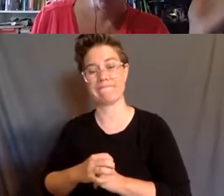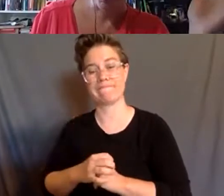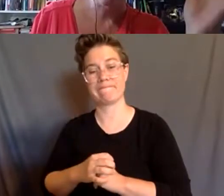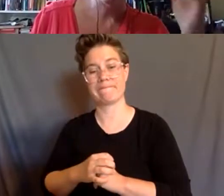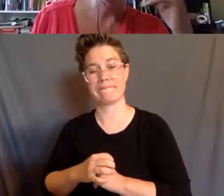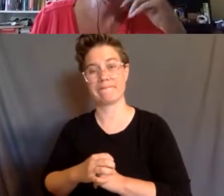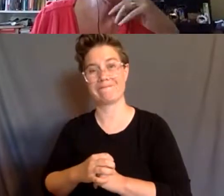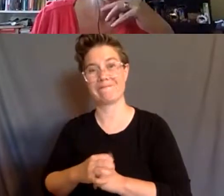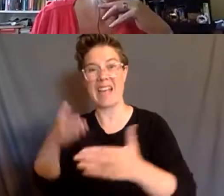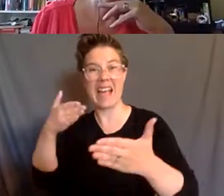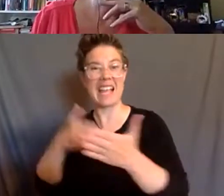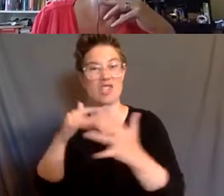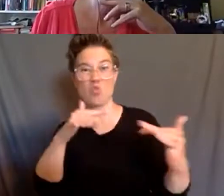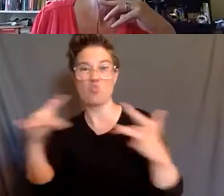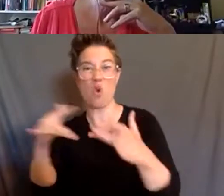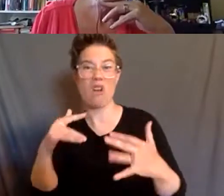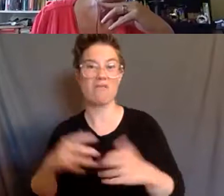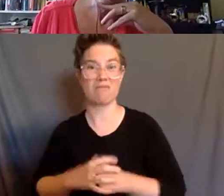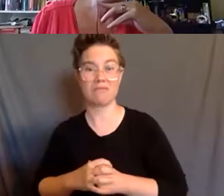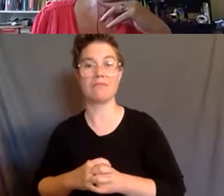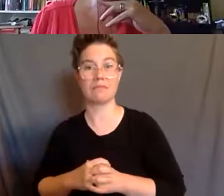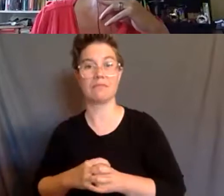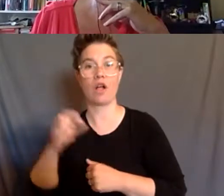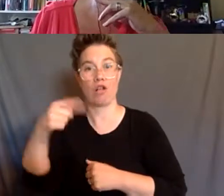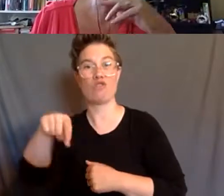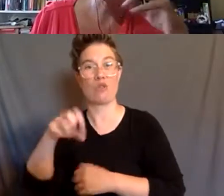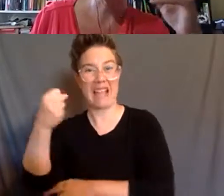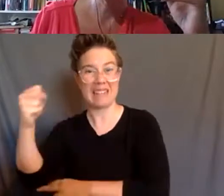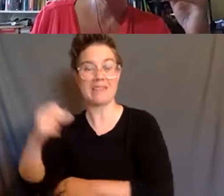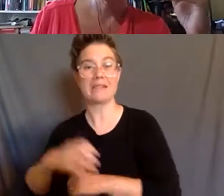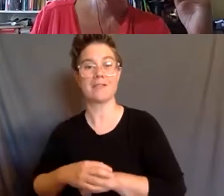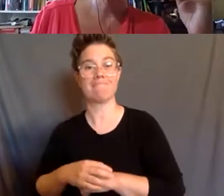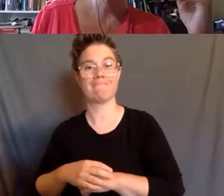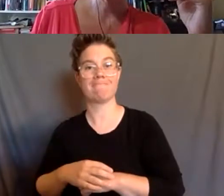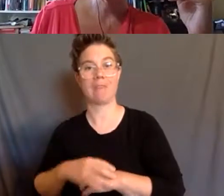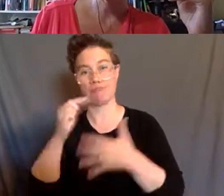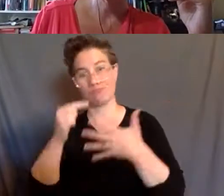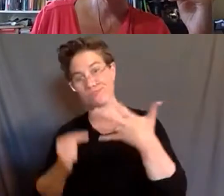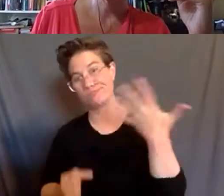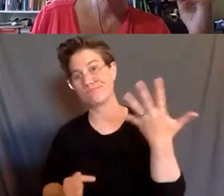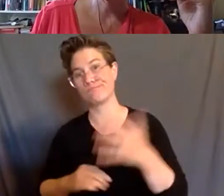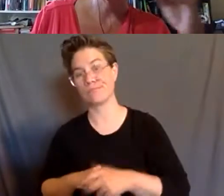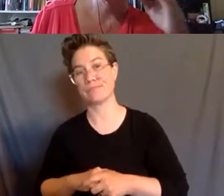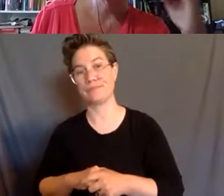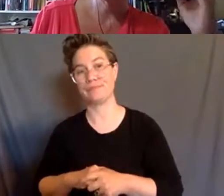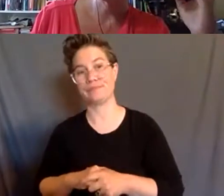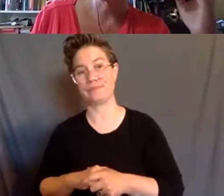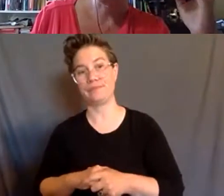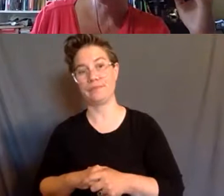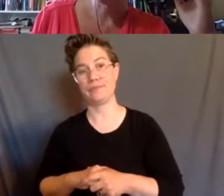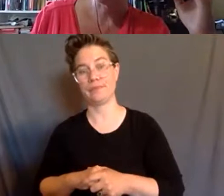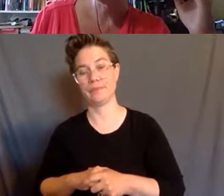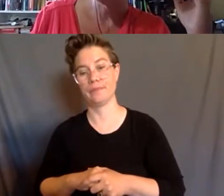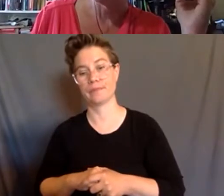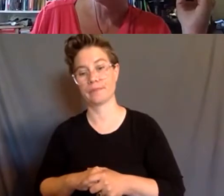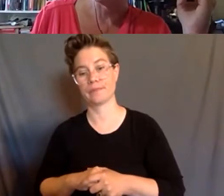anti-war activists, and so on and so on. And so that's, that's